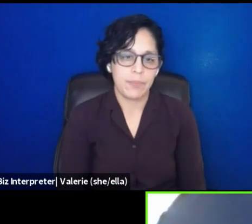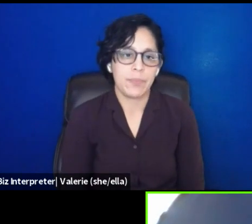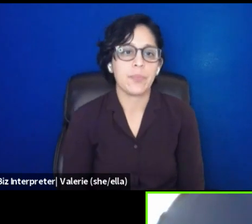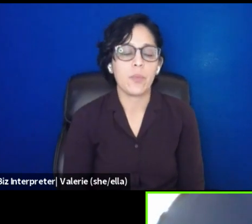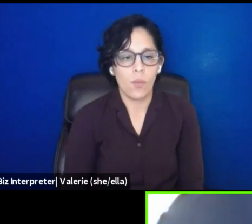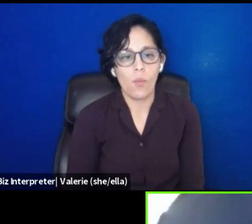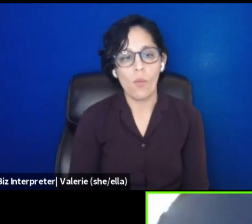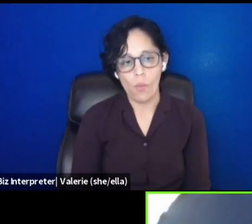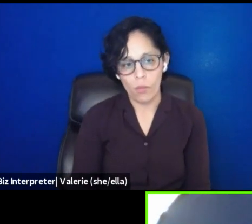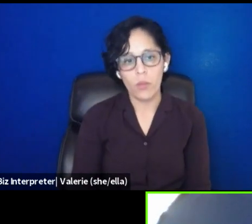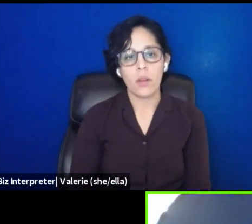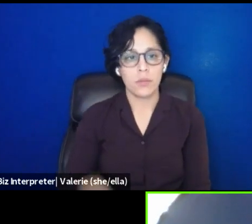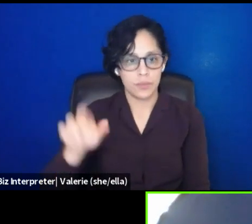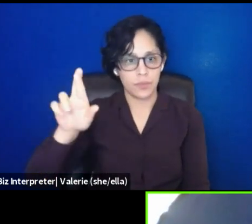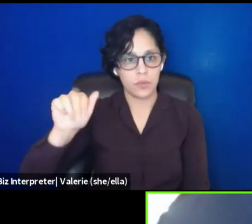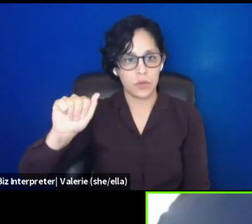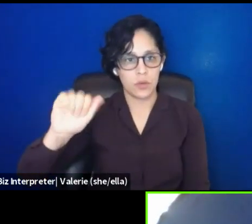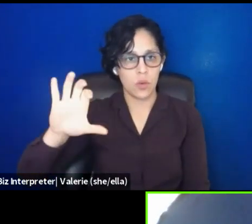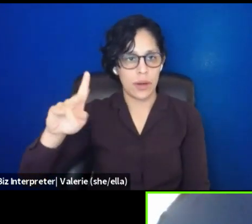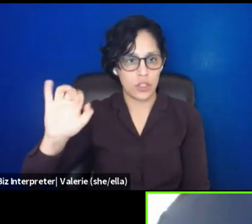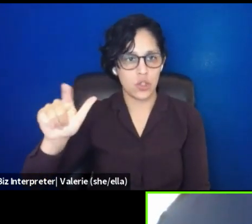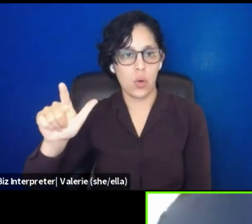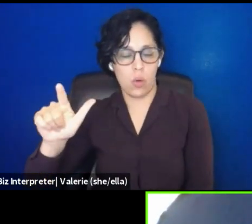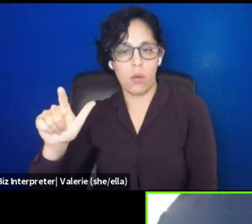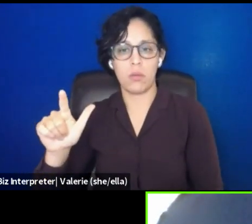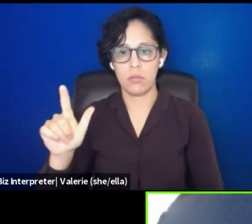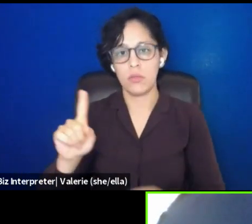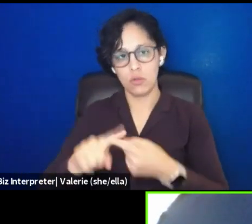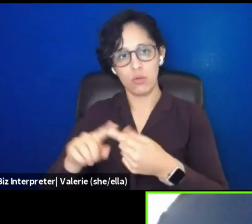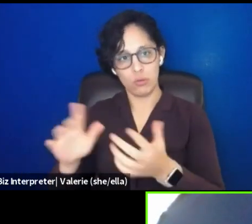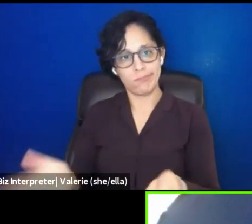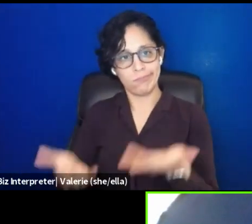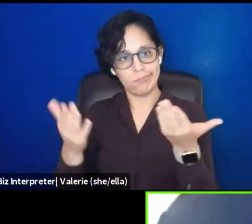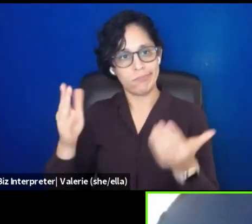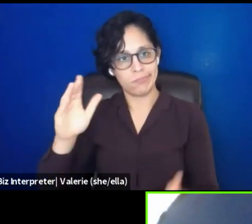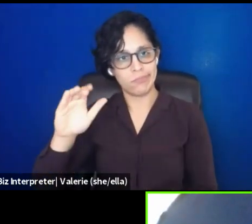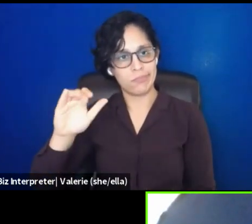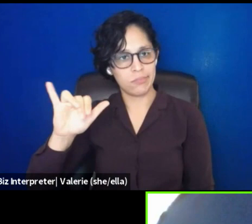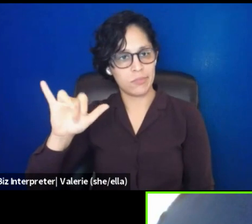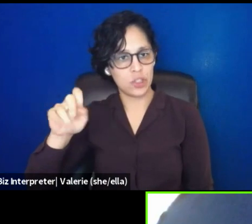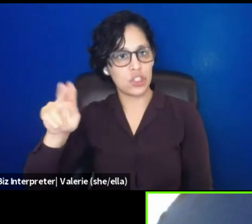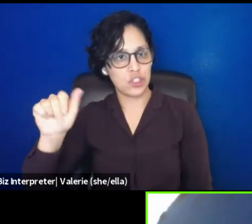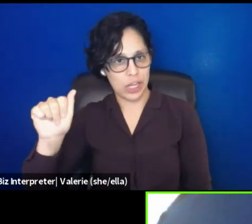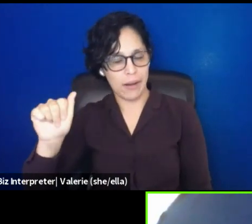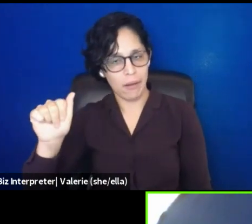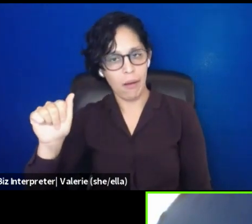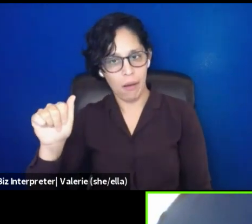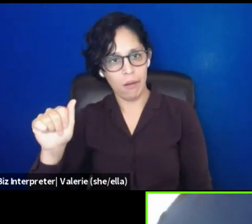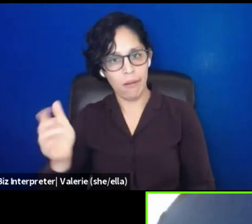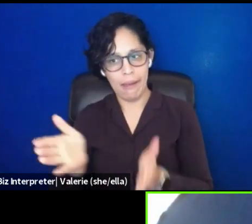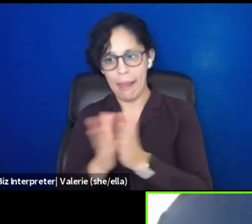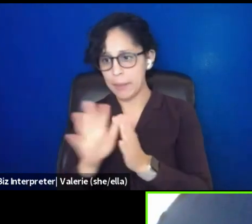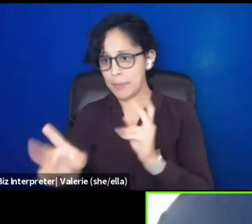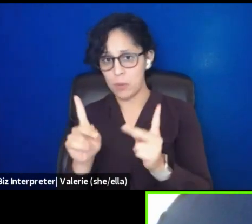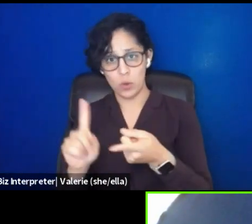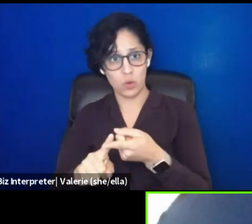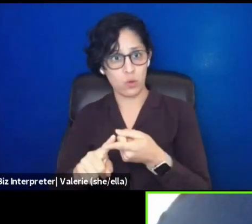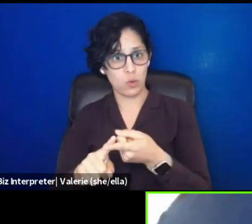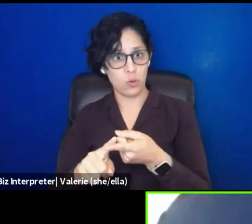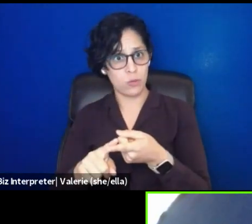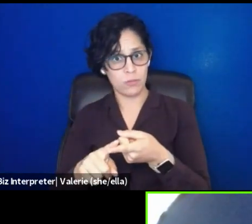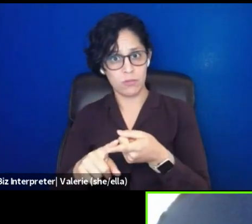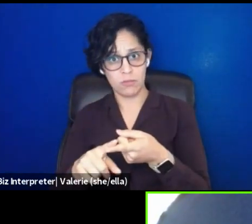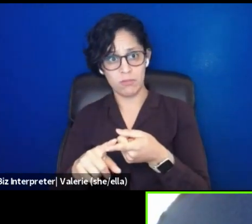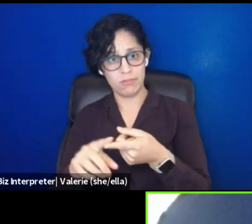Incredible. And just to, just to amplify, Jenna did invite folks to share their takeaways or, um, questions in the chat. Uh, this is a great